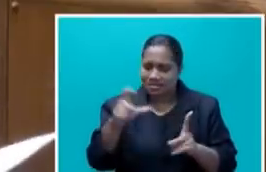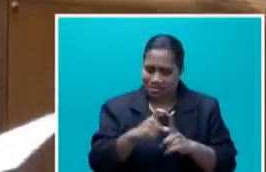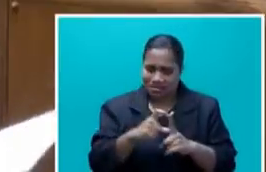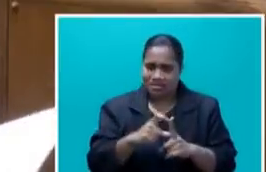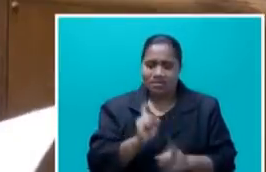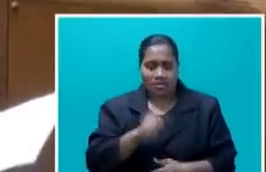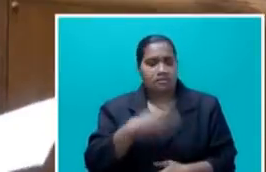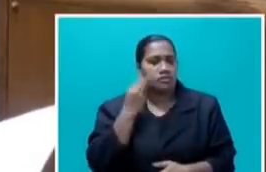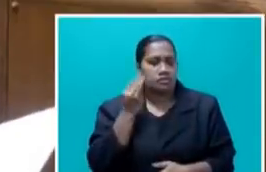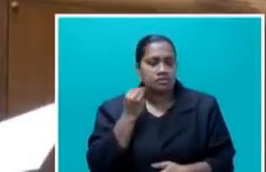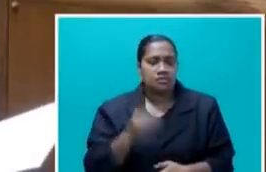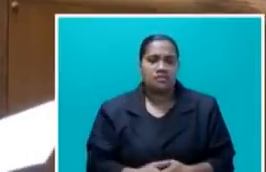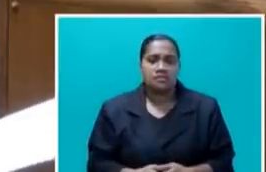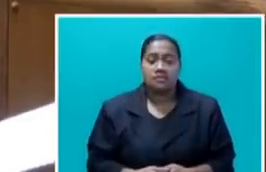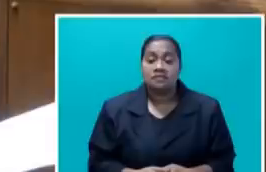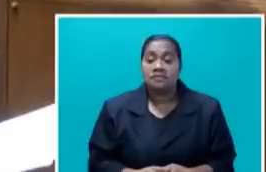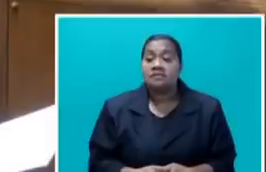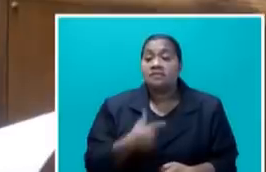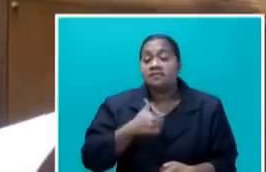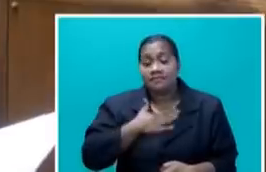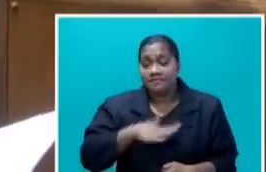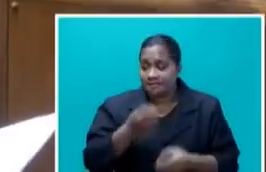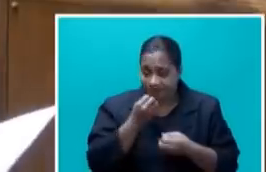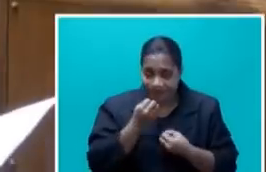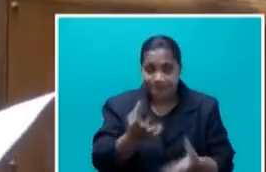allude again, Mr. Speaker,